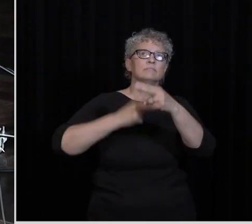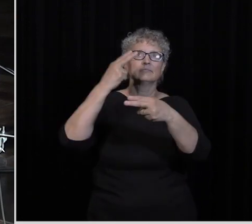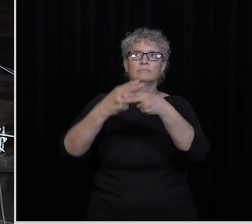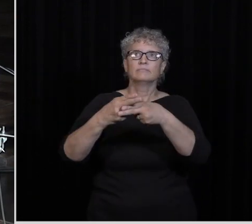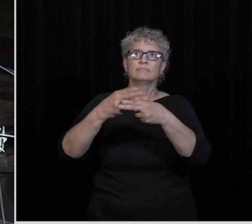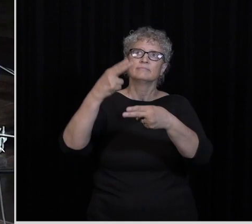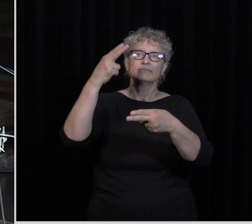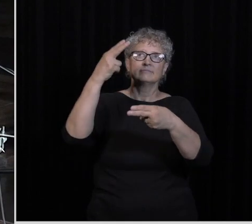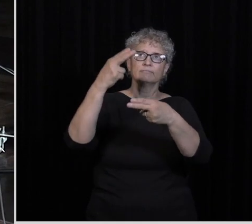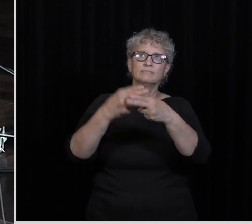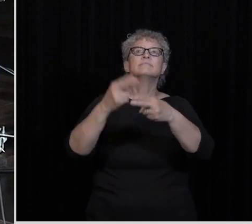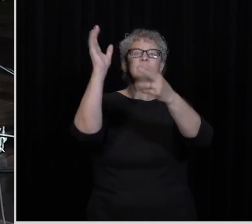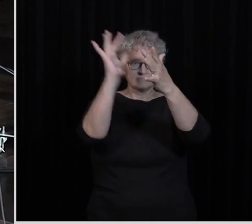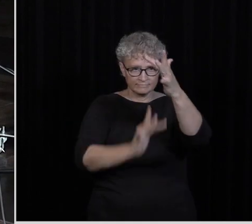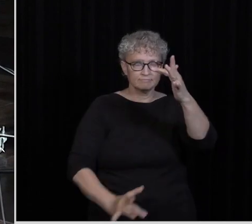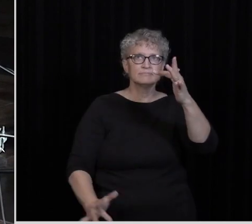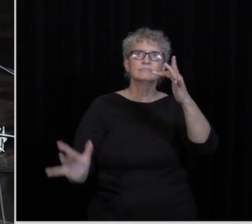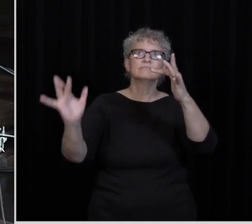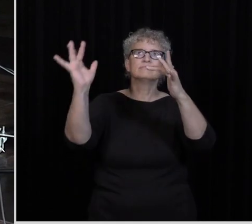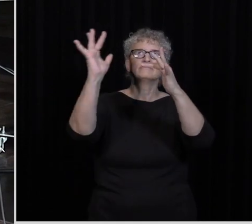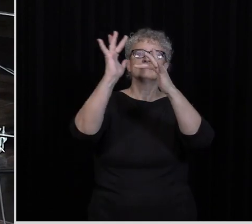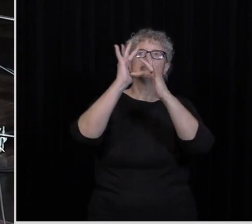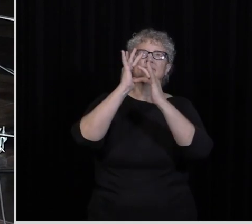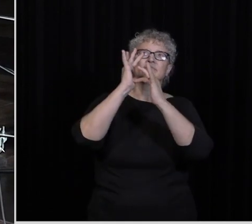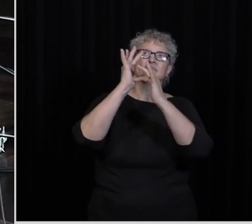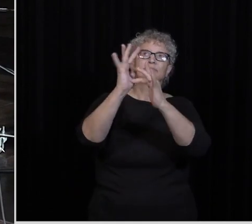your name Jesus